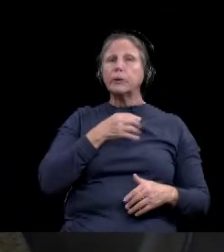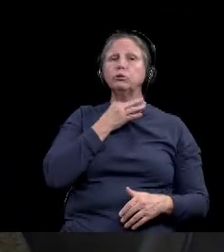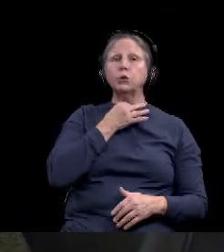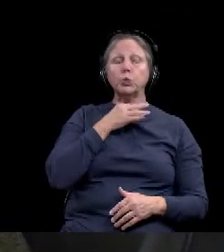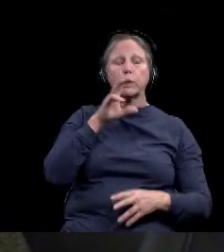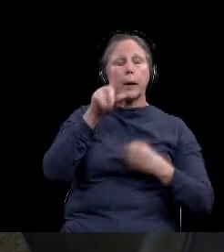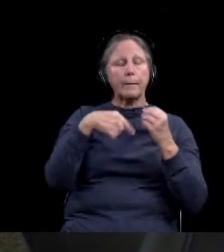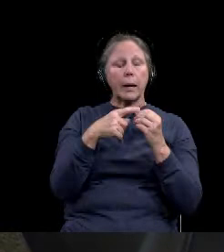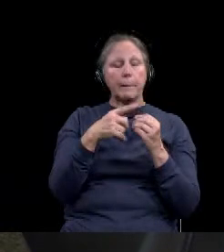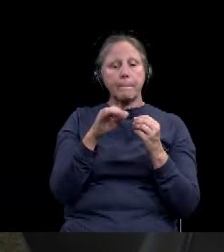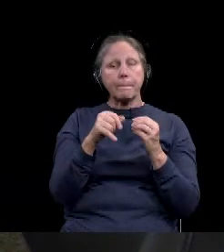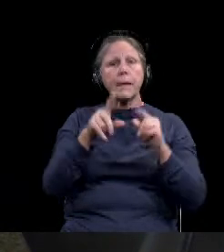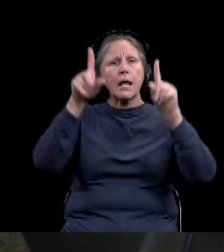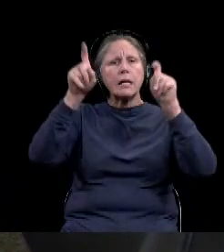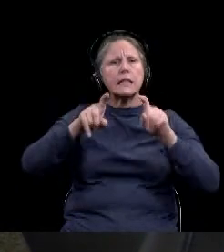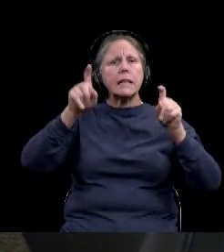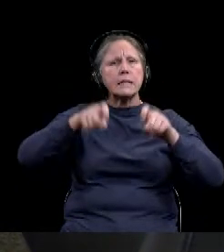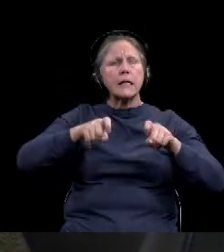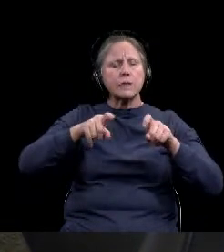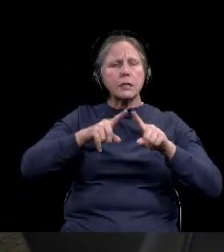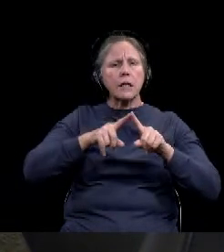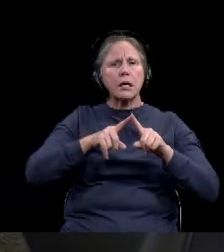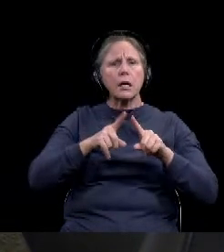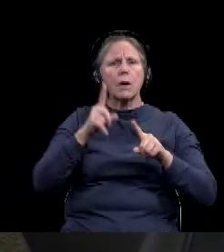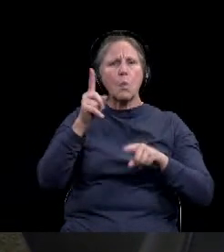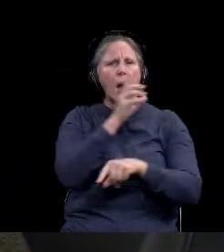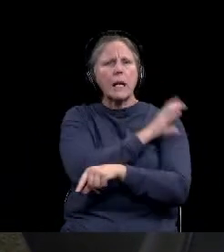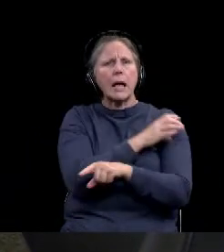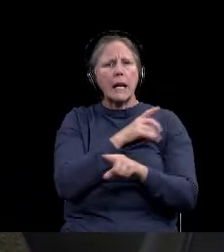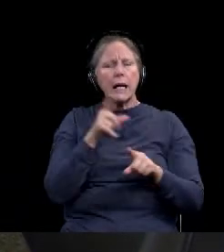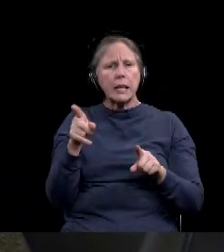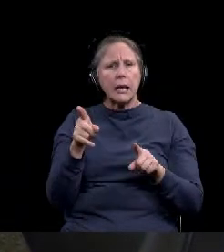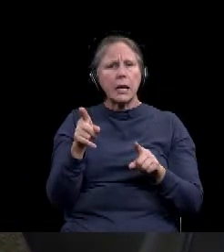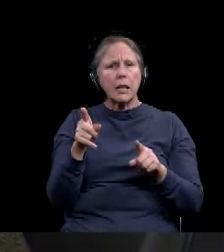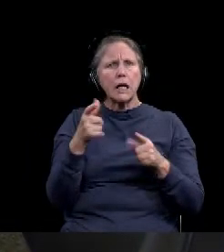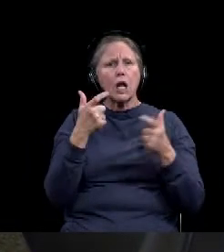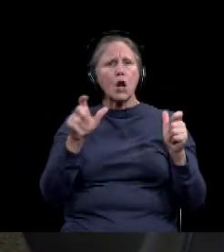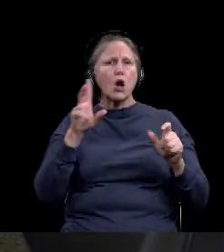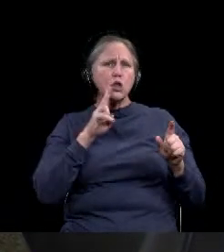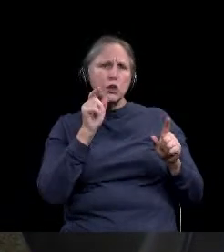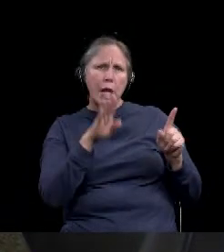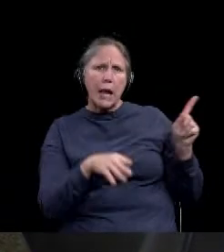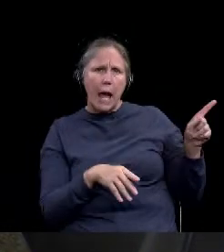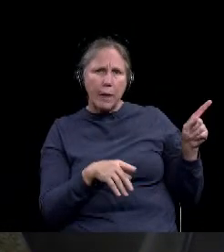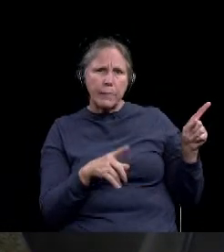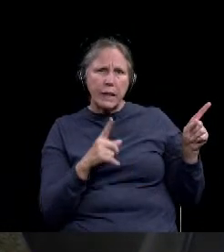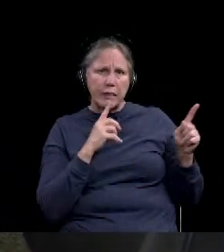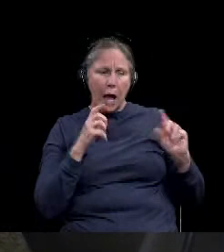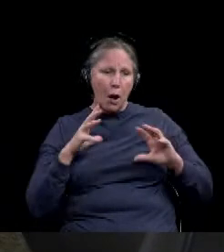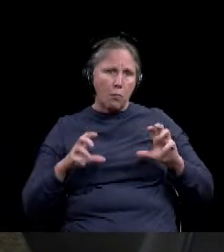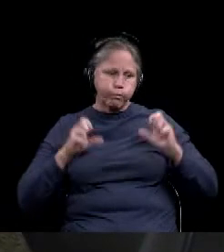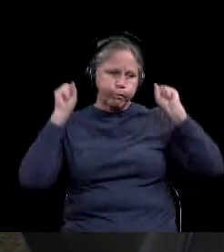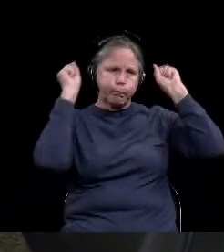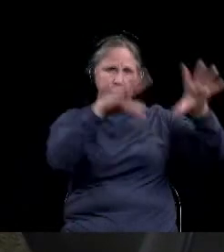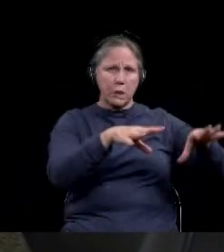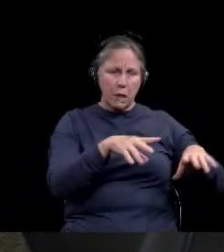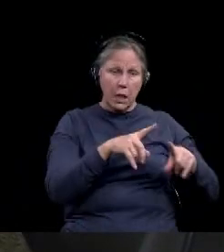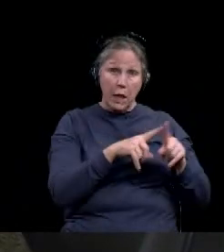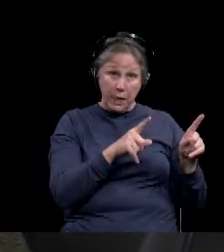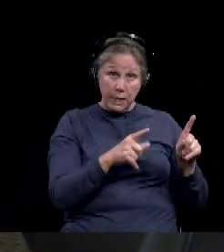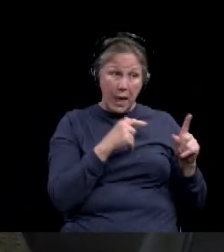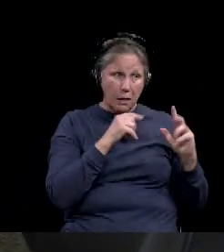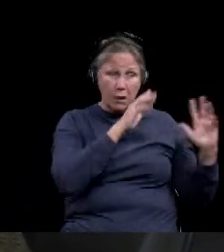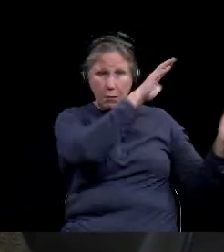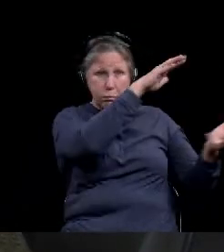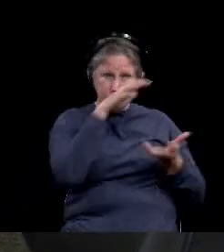about the test results from the one clinic and the large Houston lab. Are, when that, when that data does come